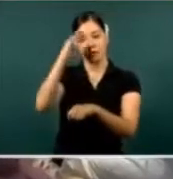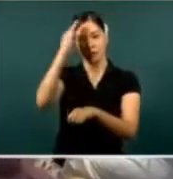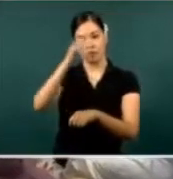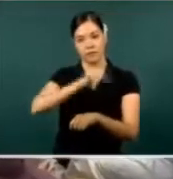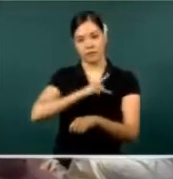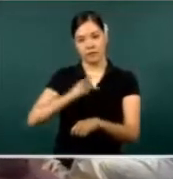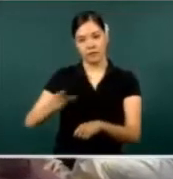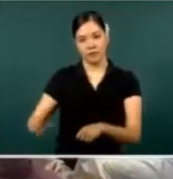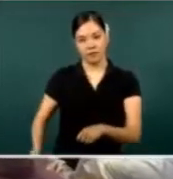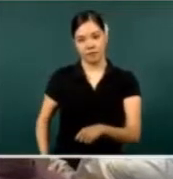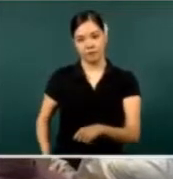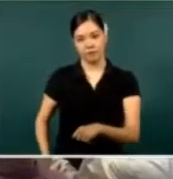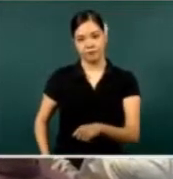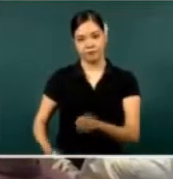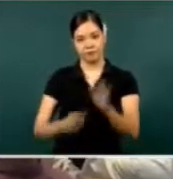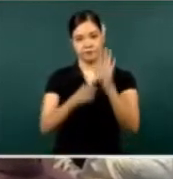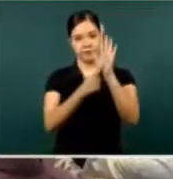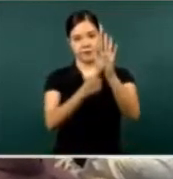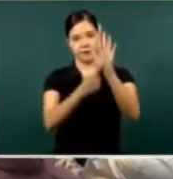Okay, Mr. President.